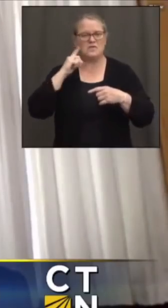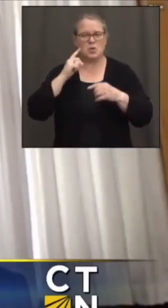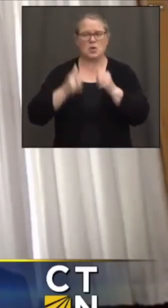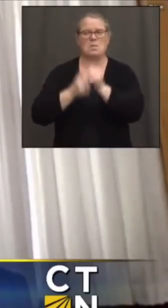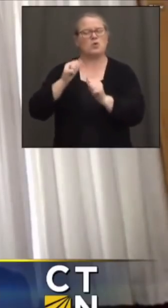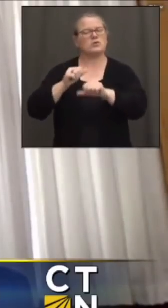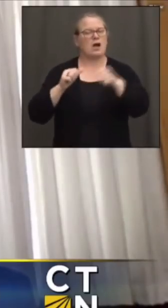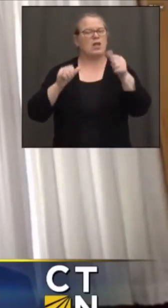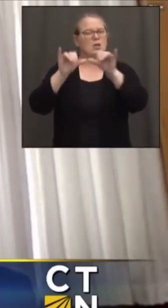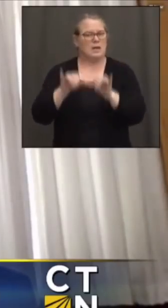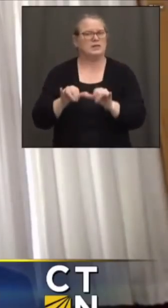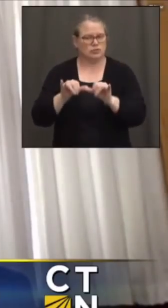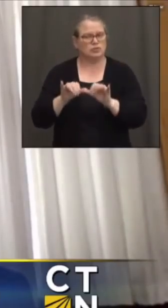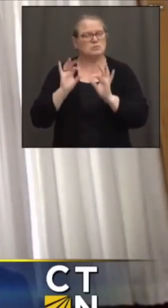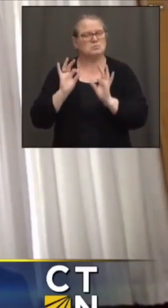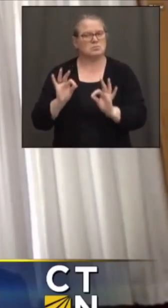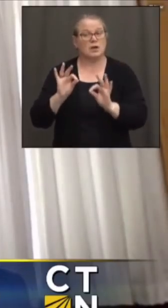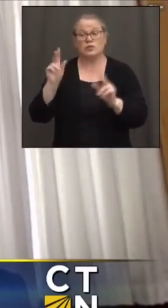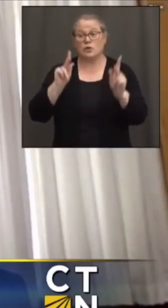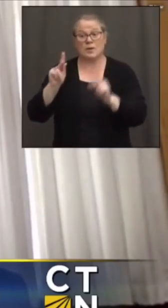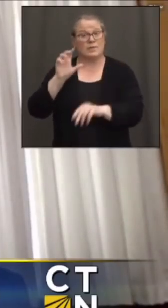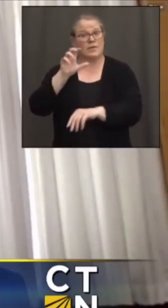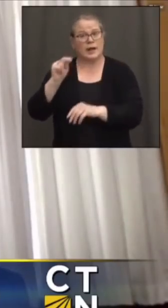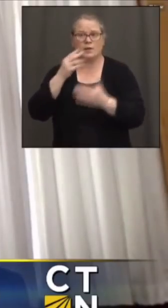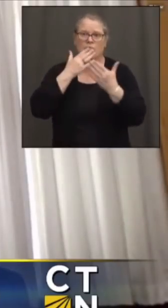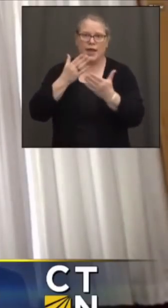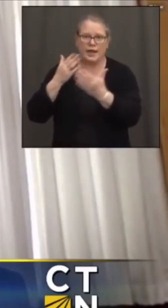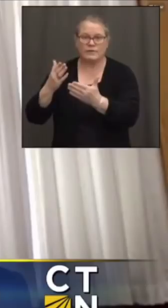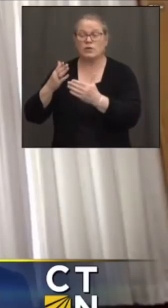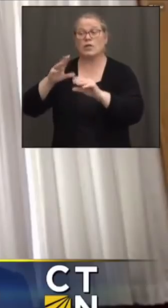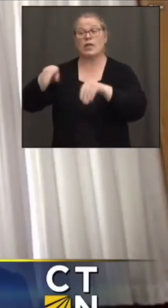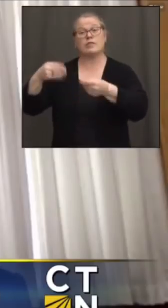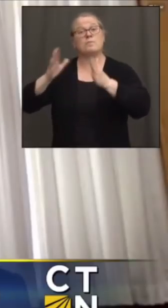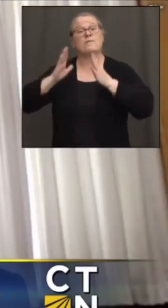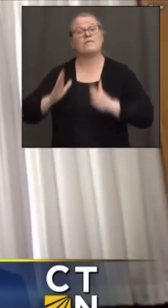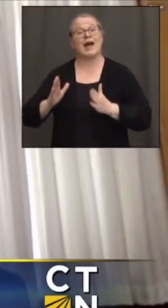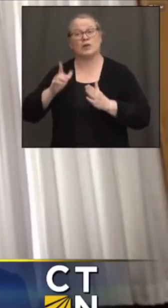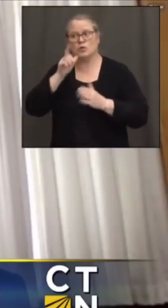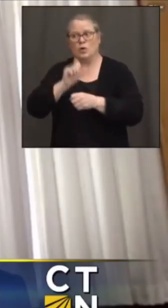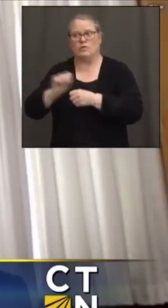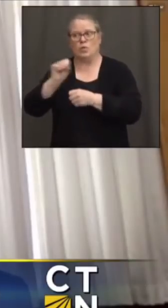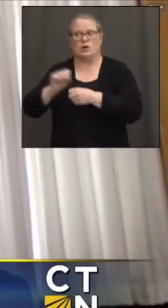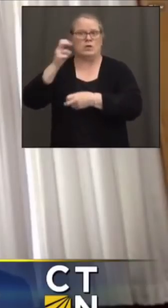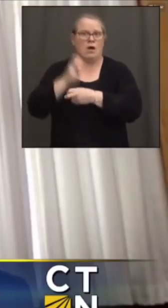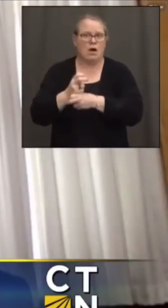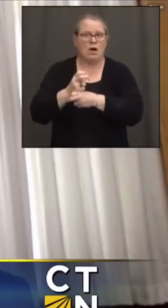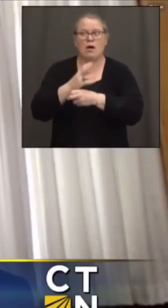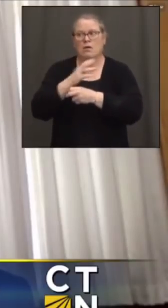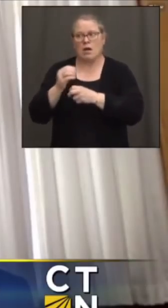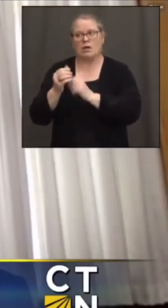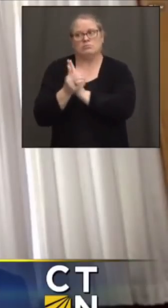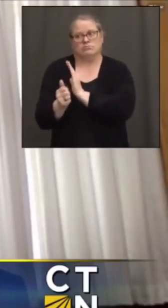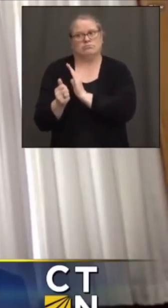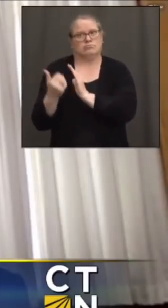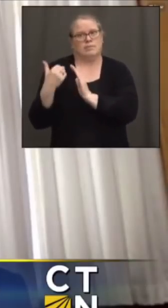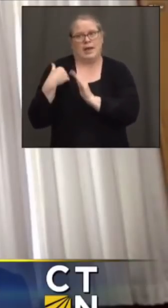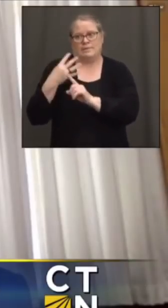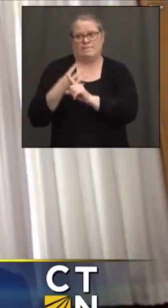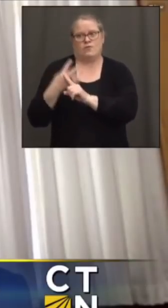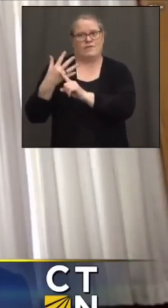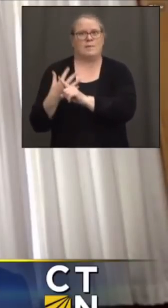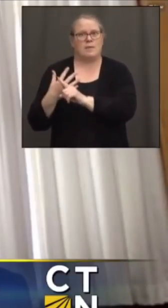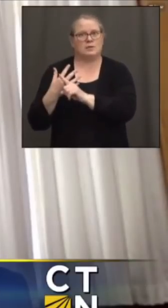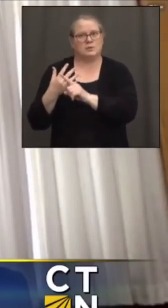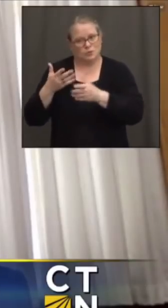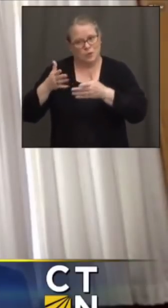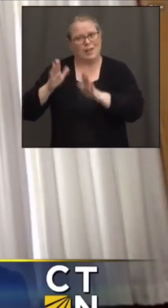very grateful for the people of Connecticut and our providers who've worked so hard and so well over the last four or five months to get us to those